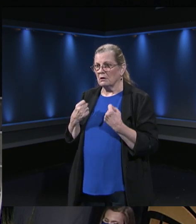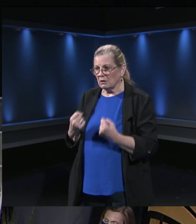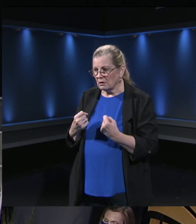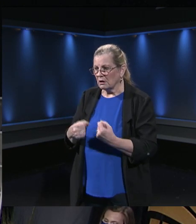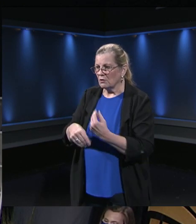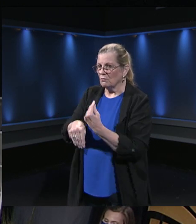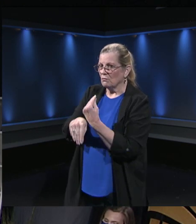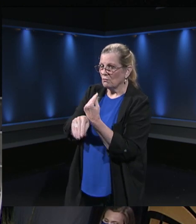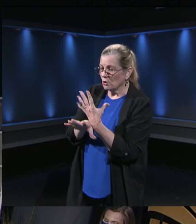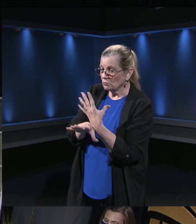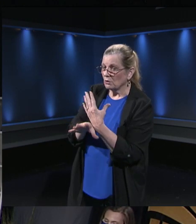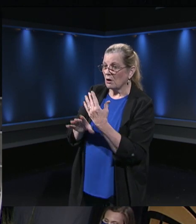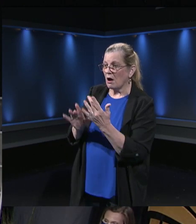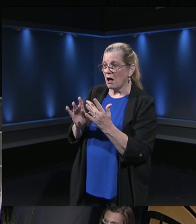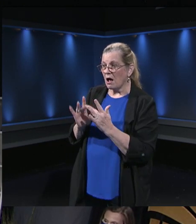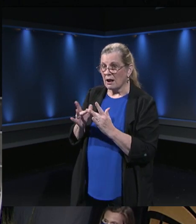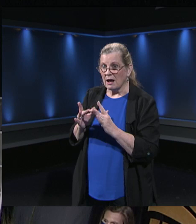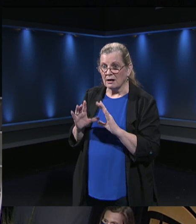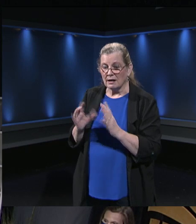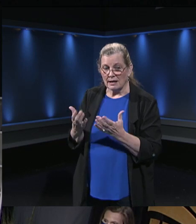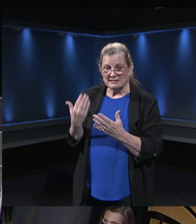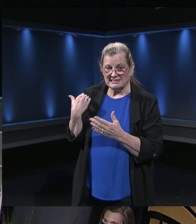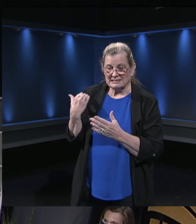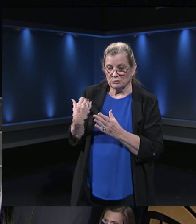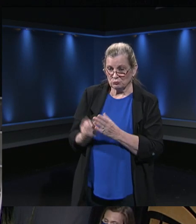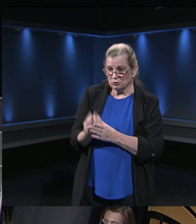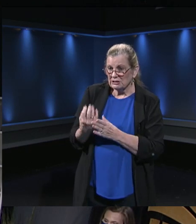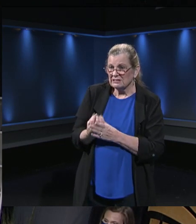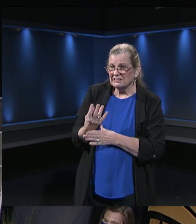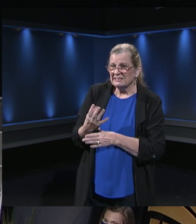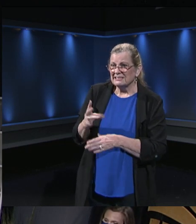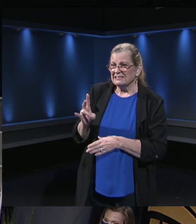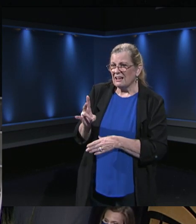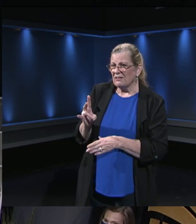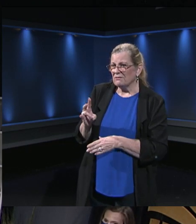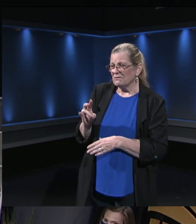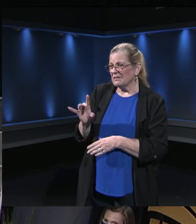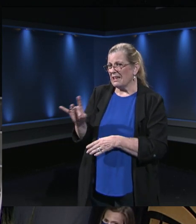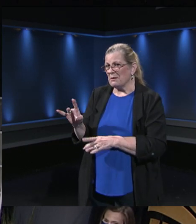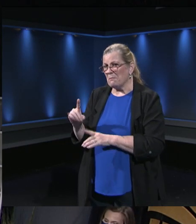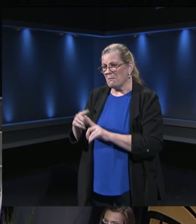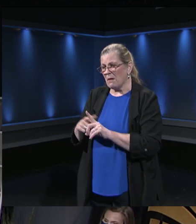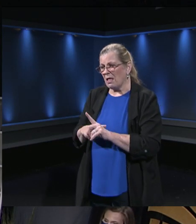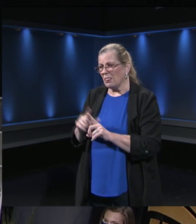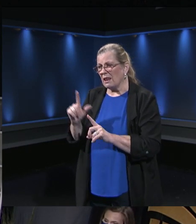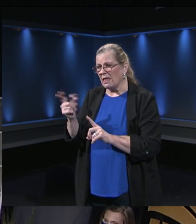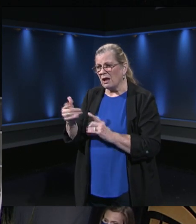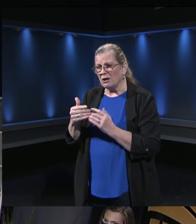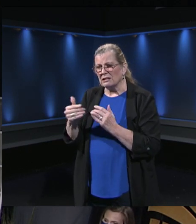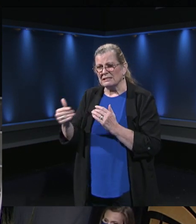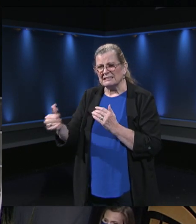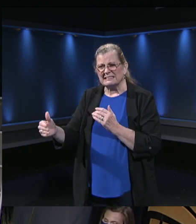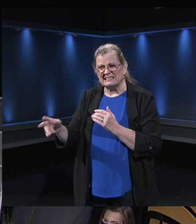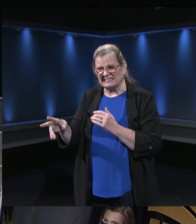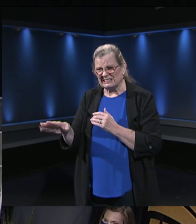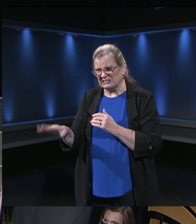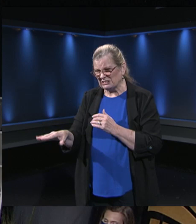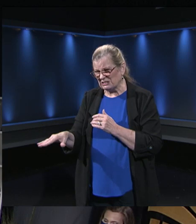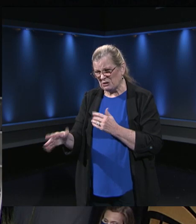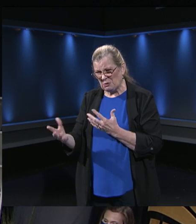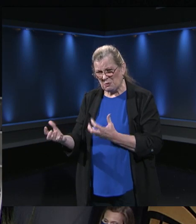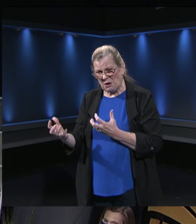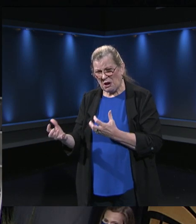classes. Now, seven, months later, I am, again, debating as a parent, do I want to